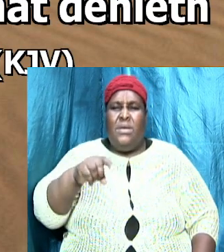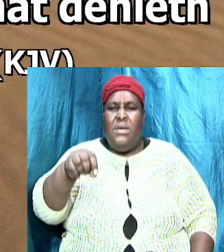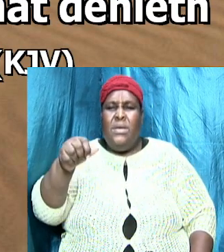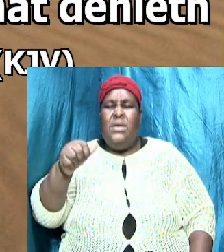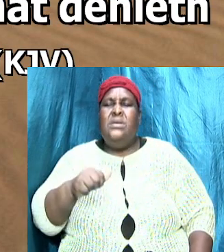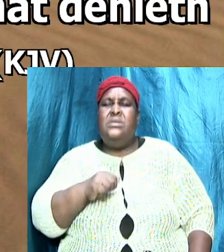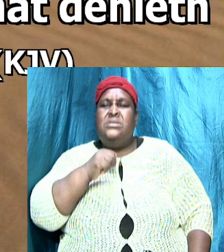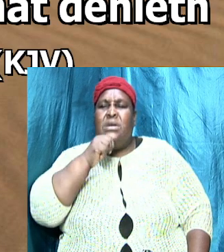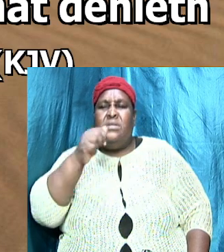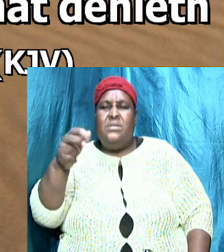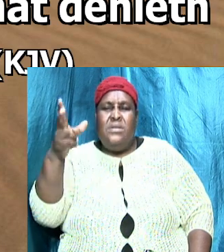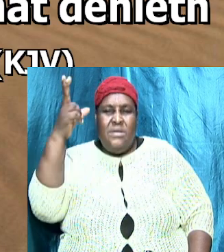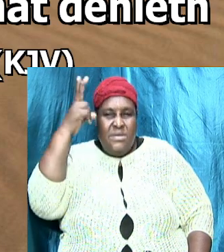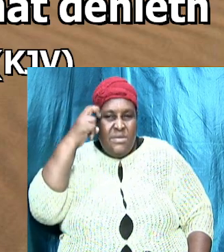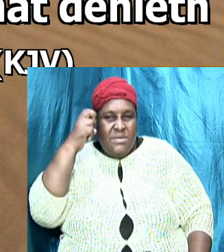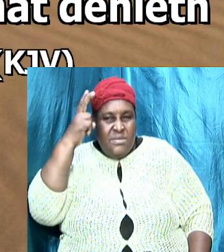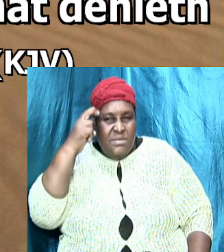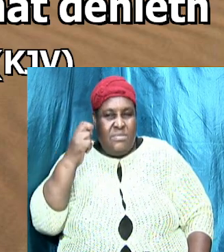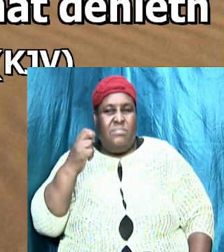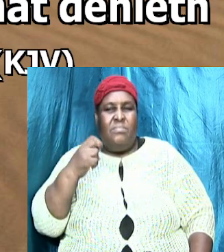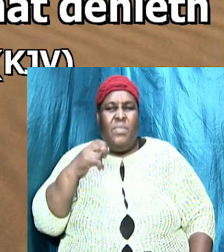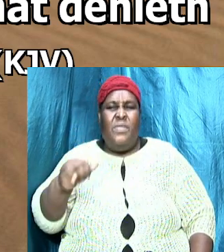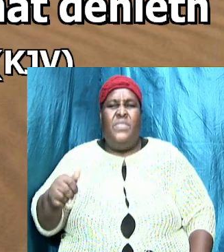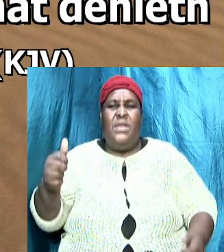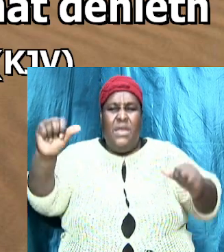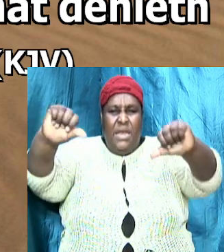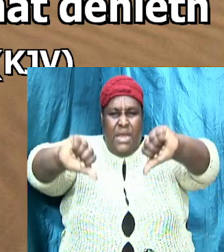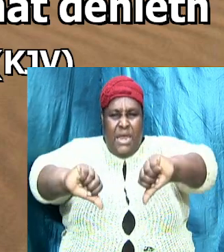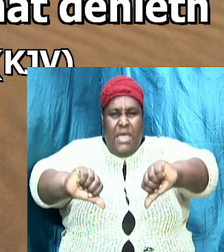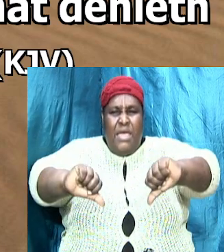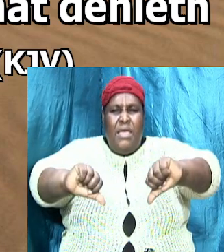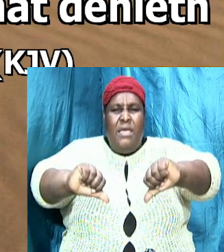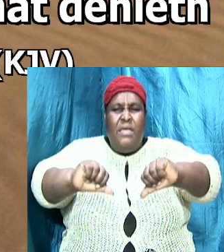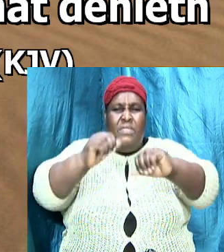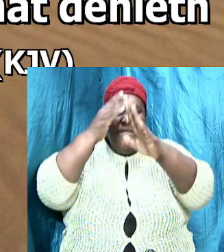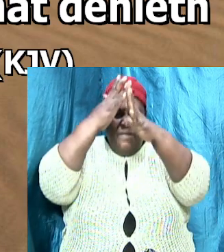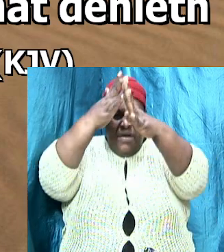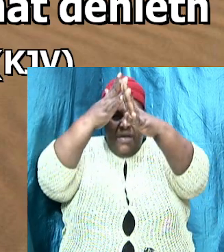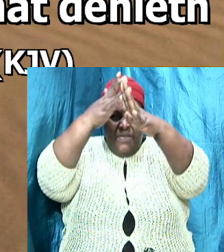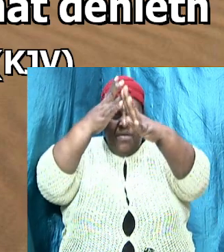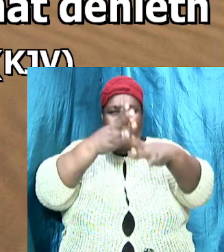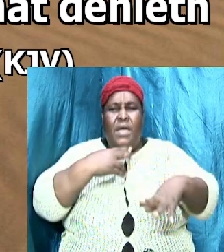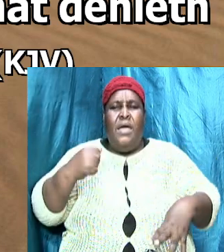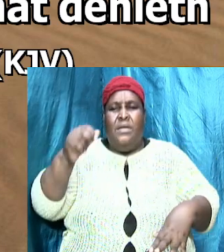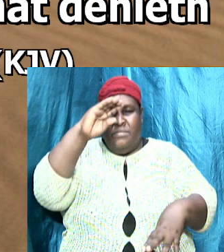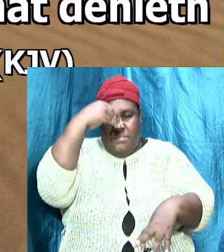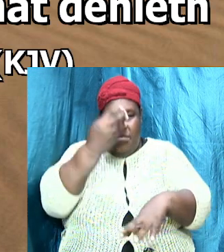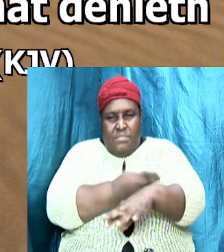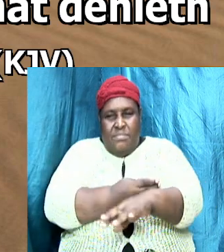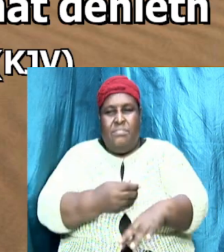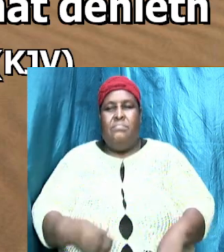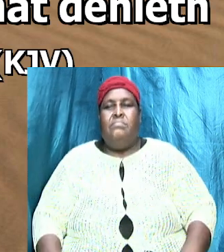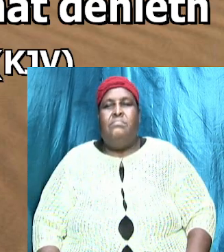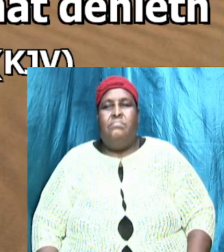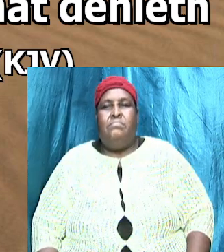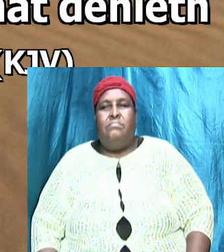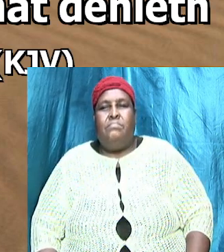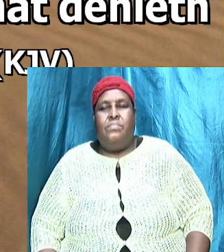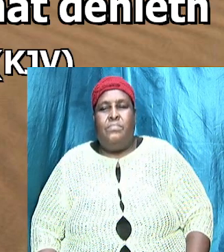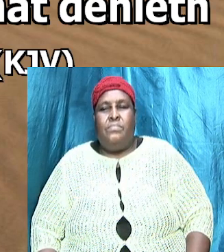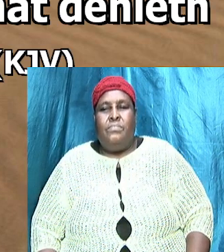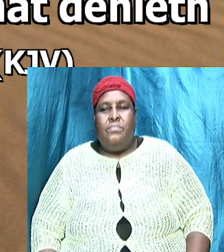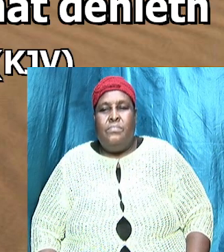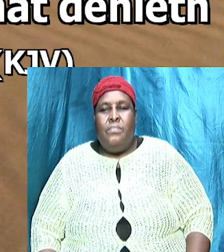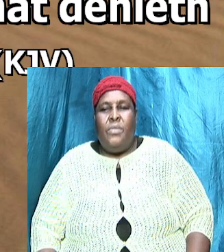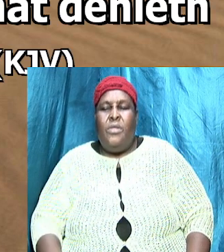he is antichrist that denied the father and the son and you